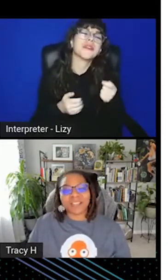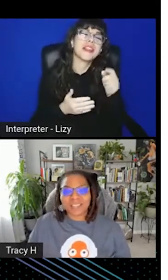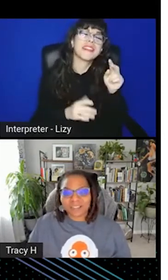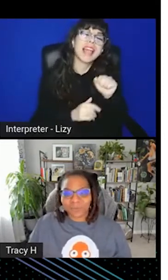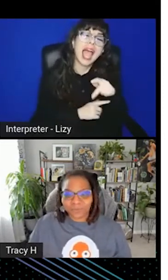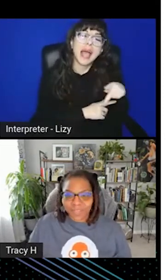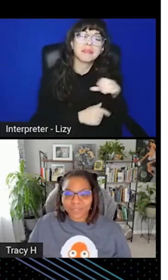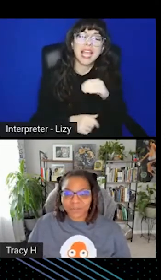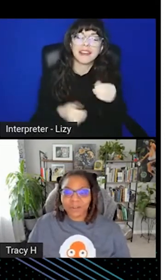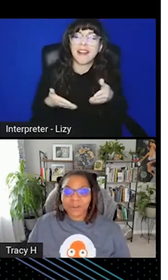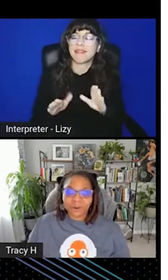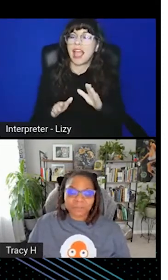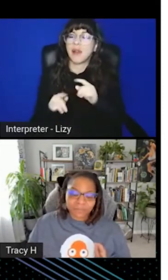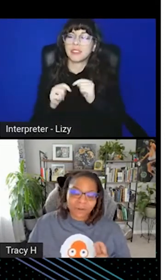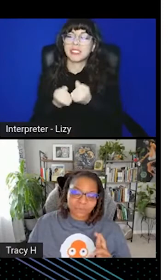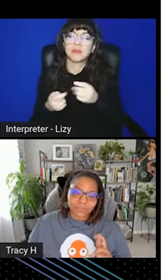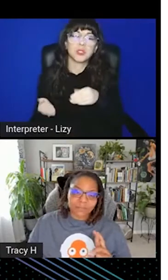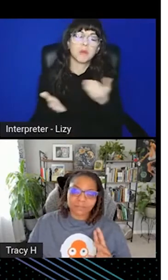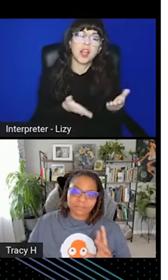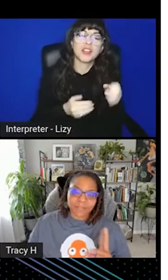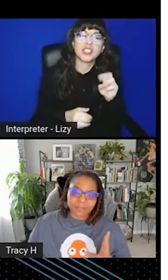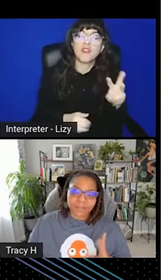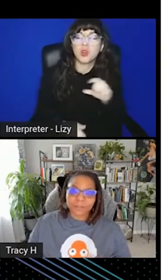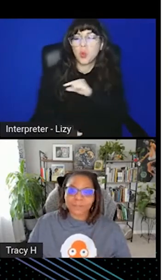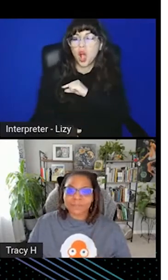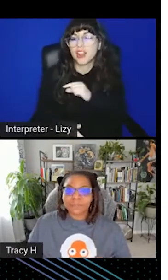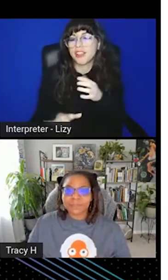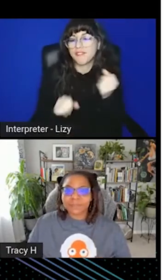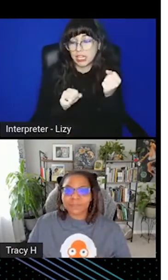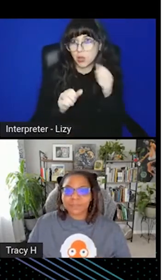quality software faster or hopefully faster.